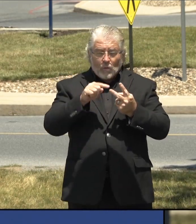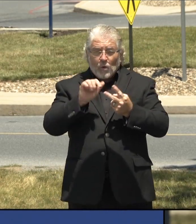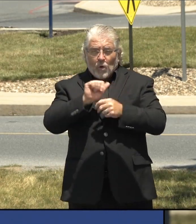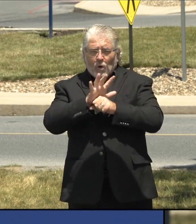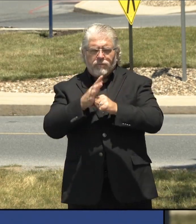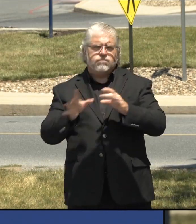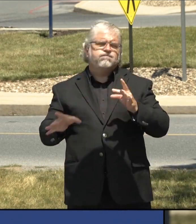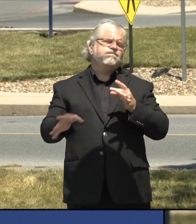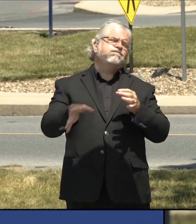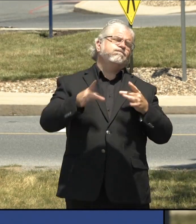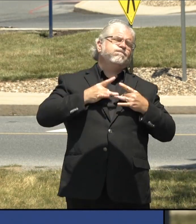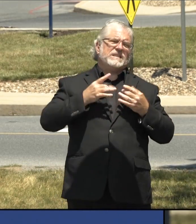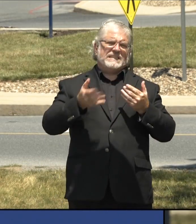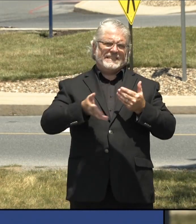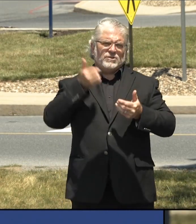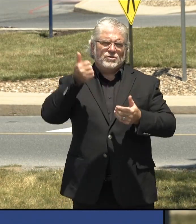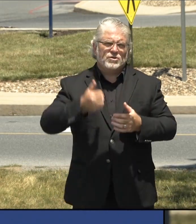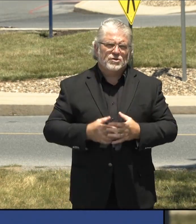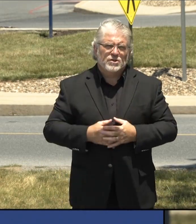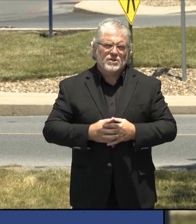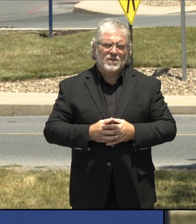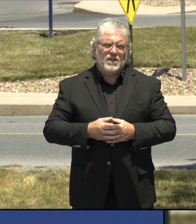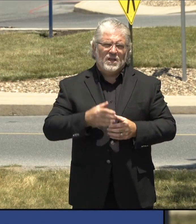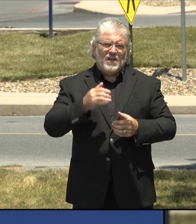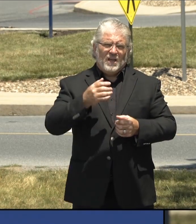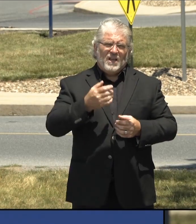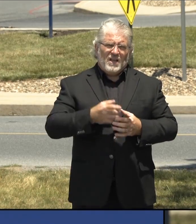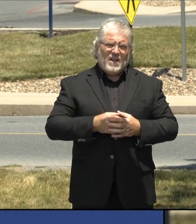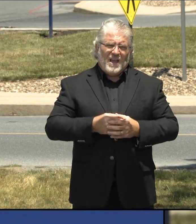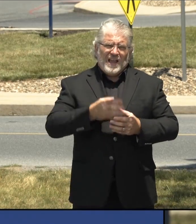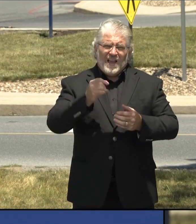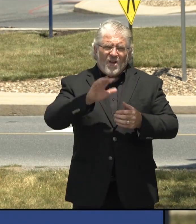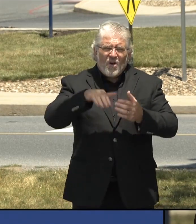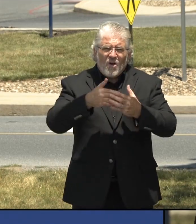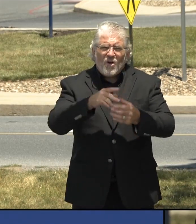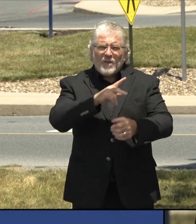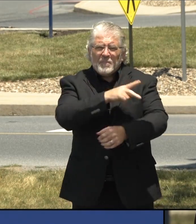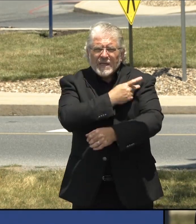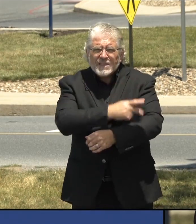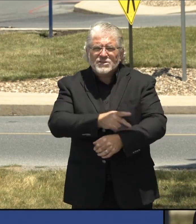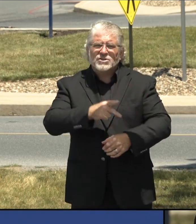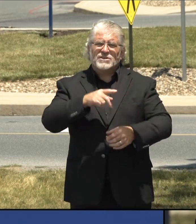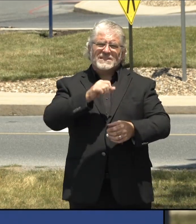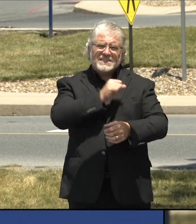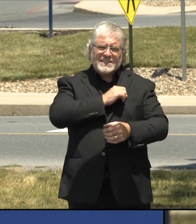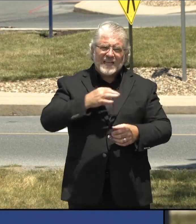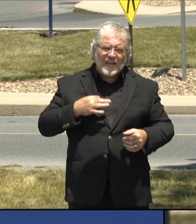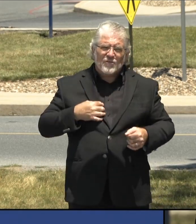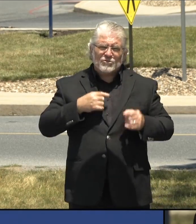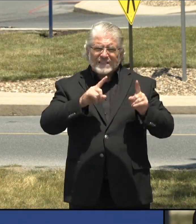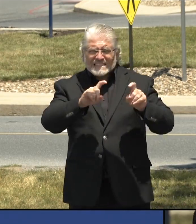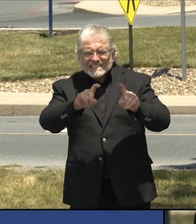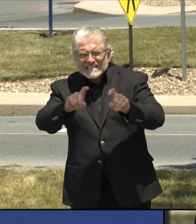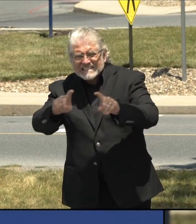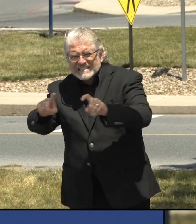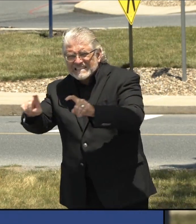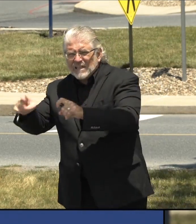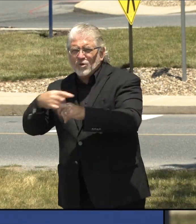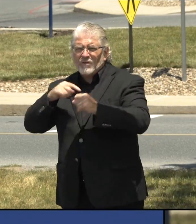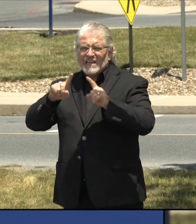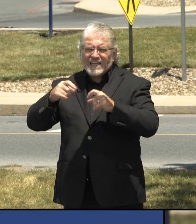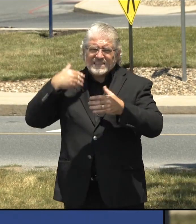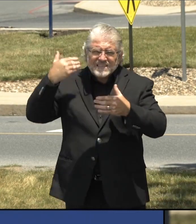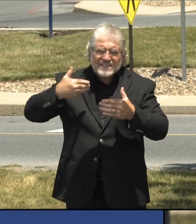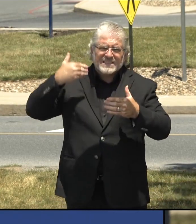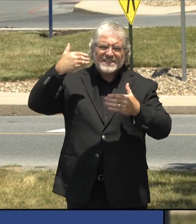testing every staff member in every facility, uh, and, uh, then the retesting will continue and that will be done on an individual